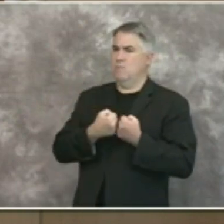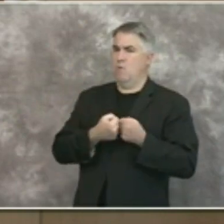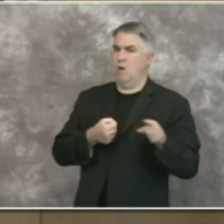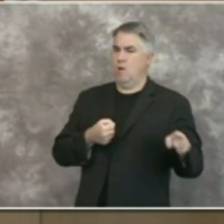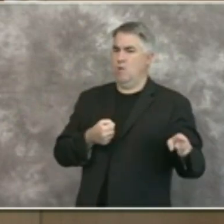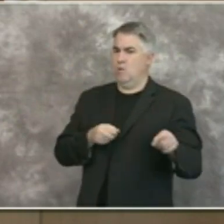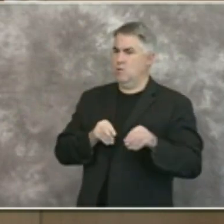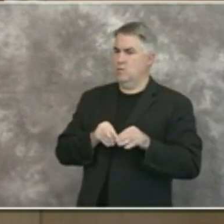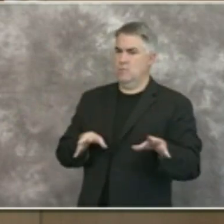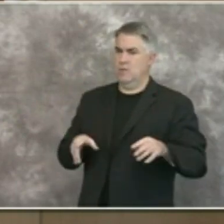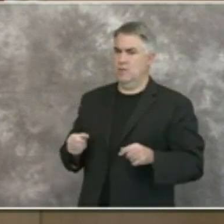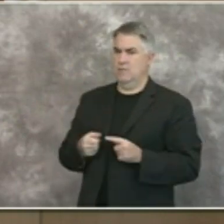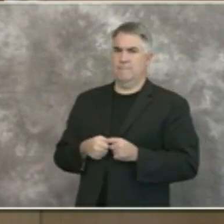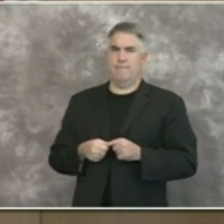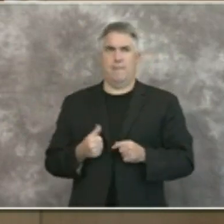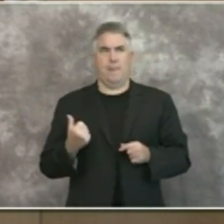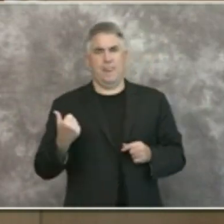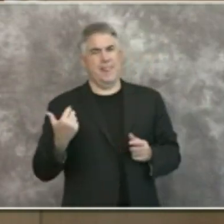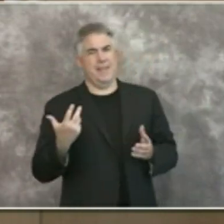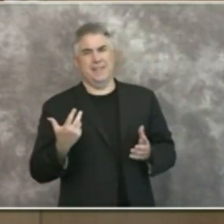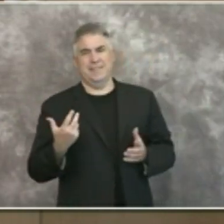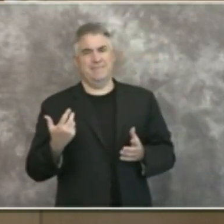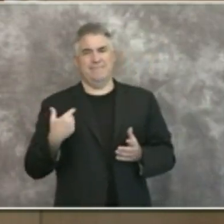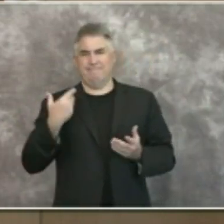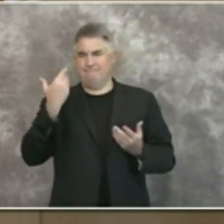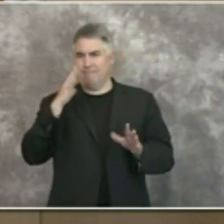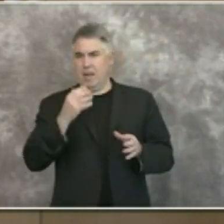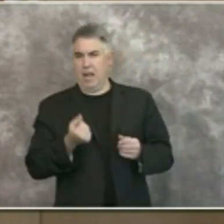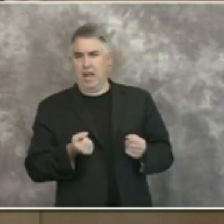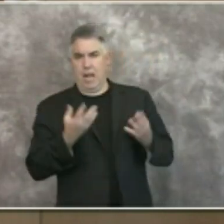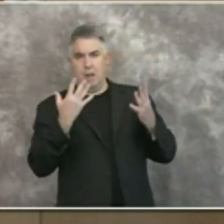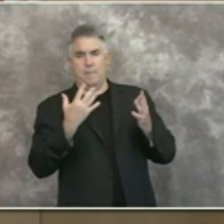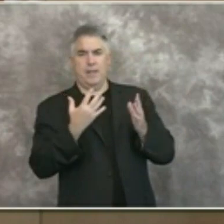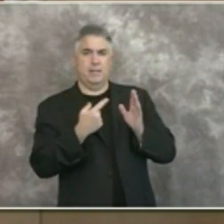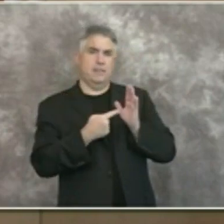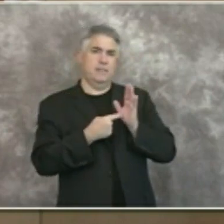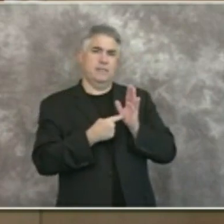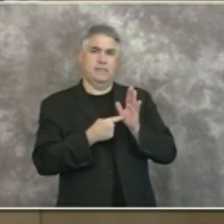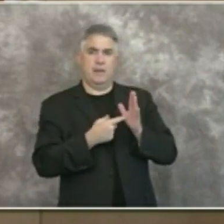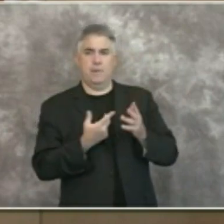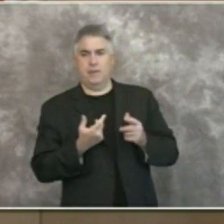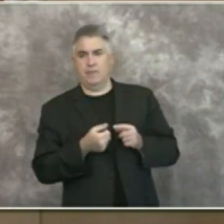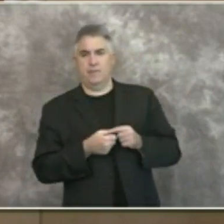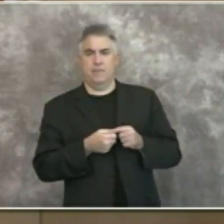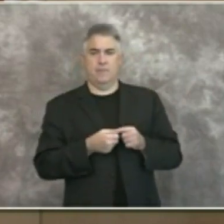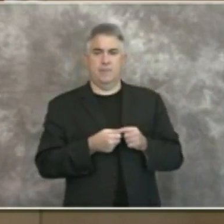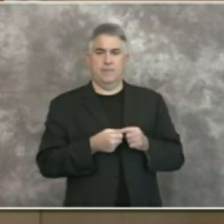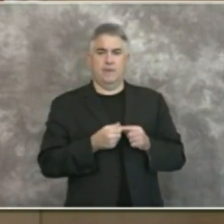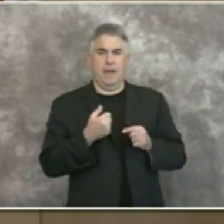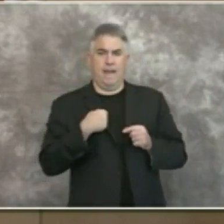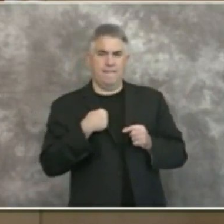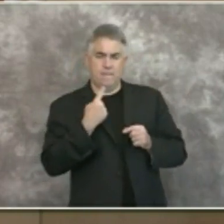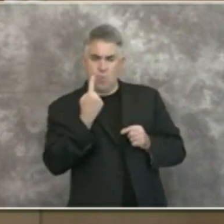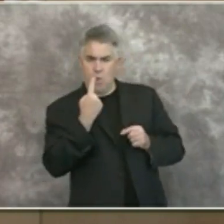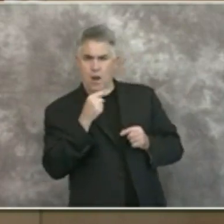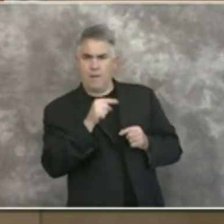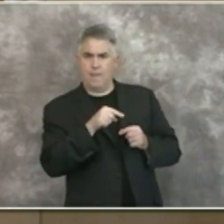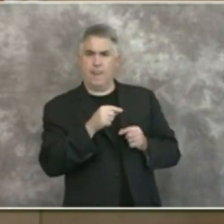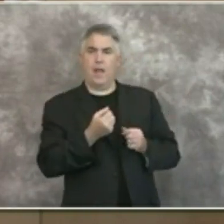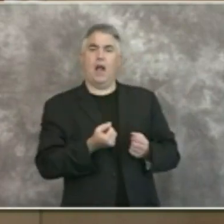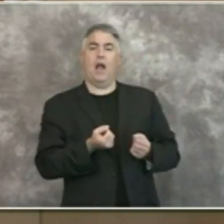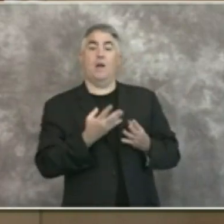crossable we we know how many individuals uh say for instance uh of our cases uh live in mexico